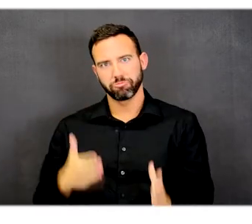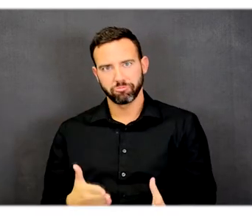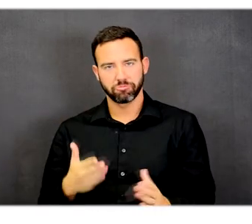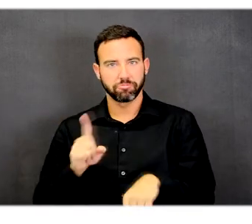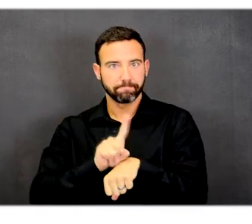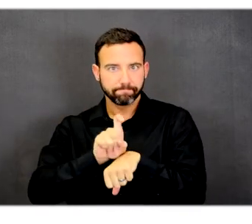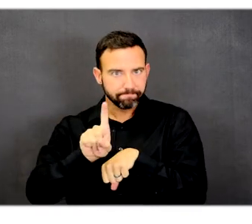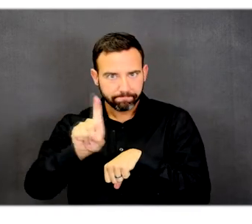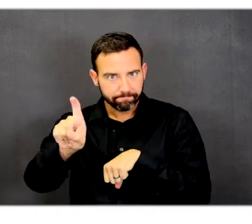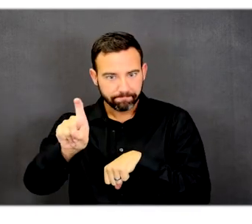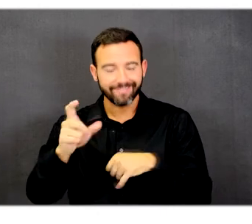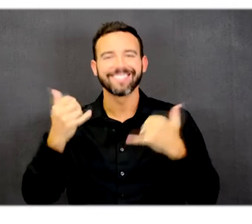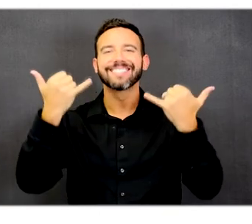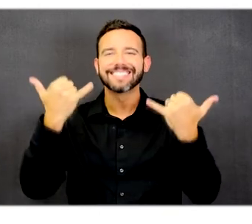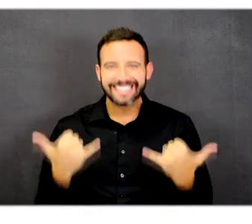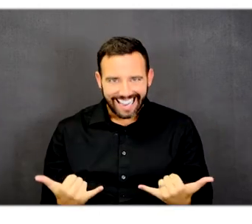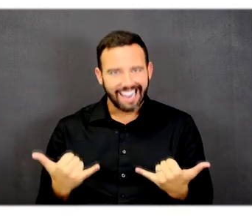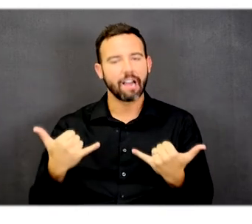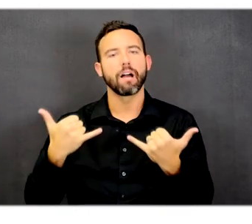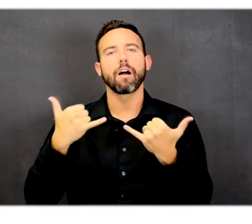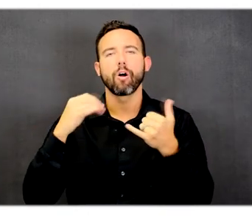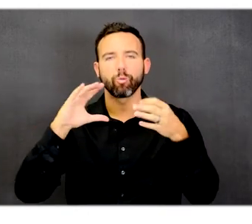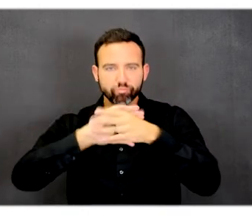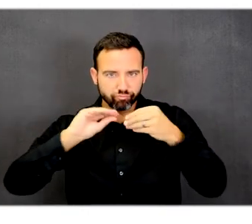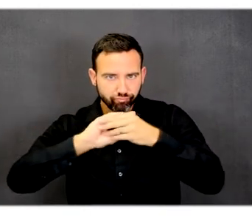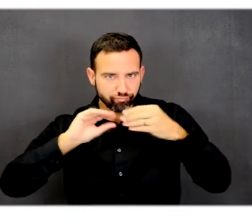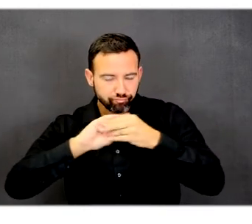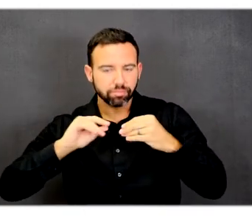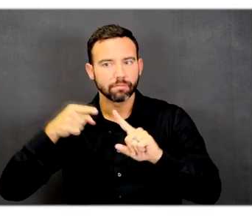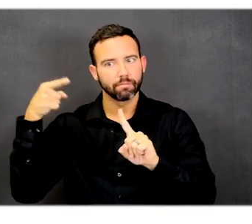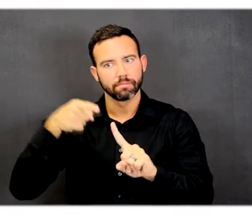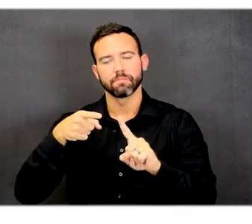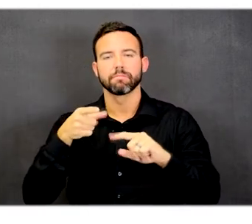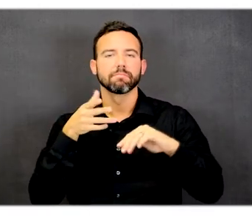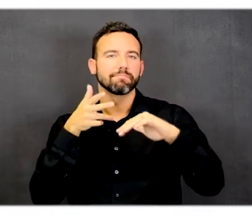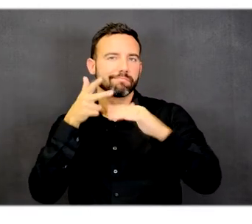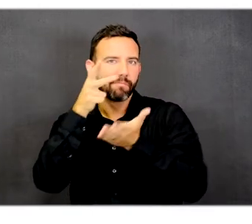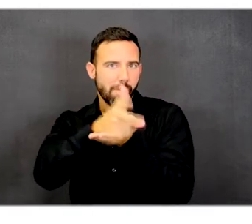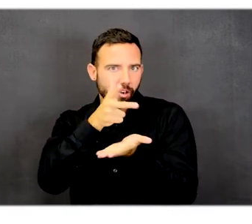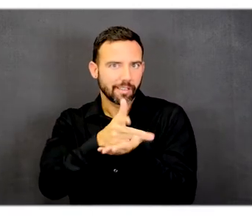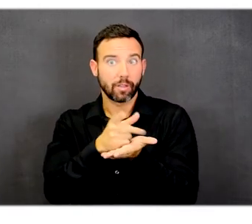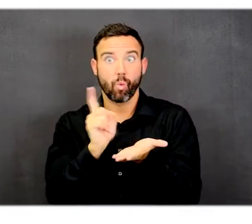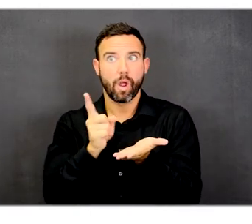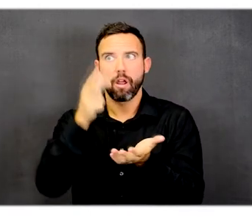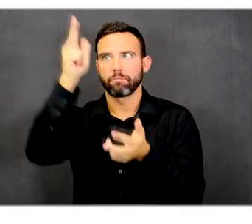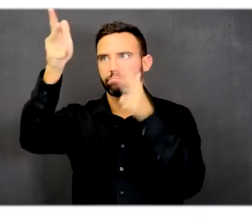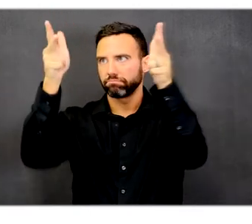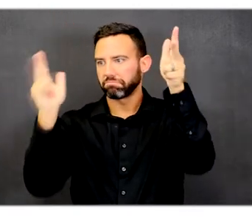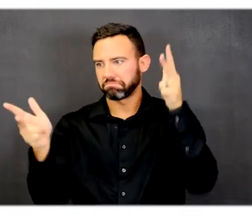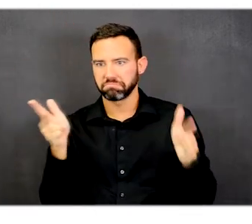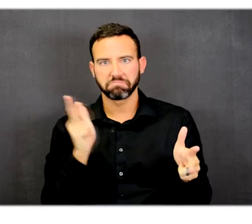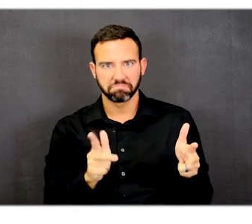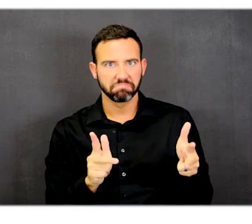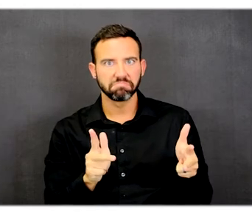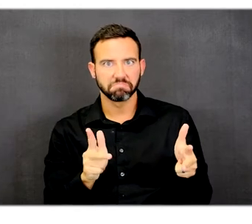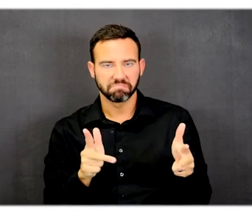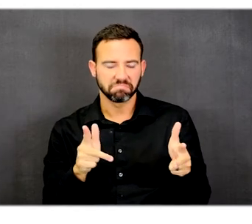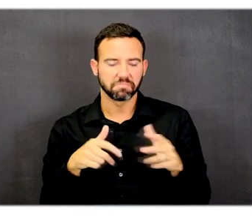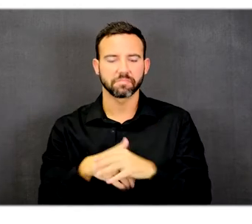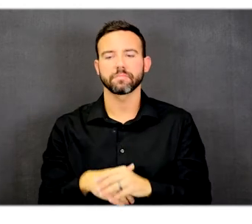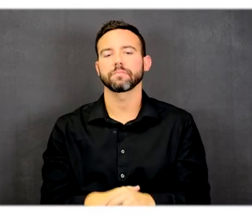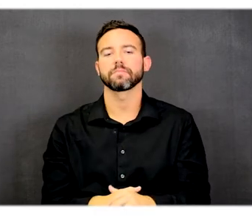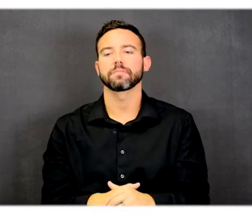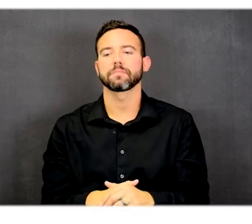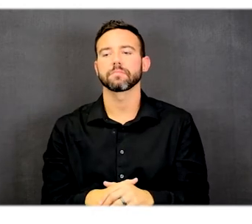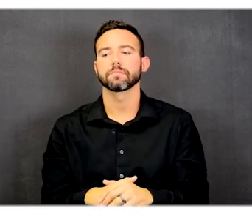The next slides focus on accessible parking and how it is distributed across the site. The